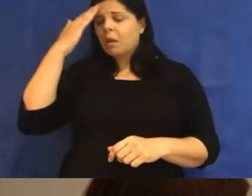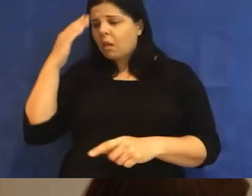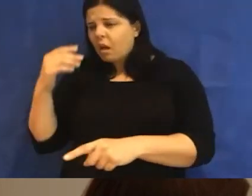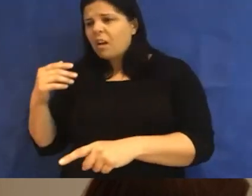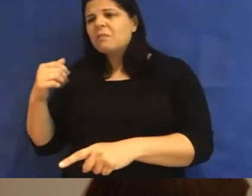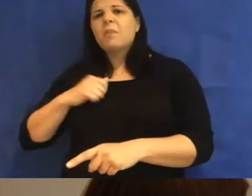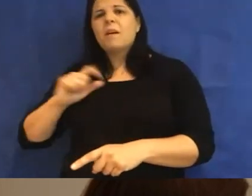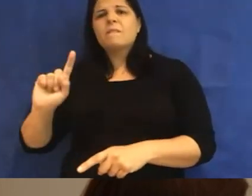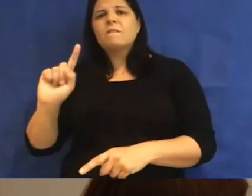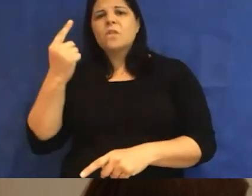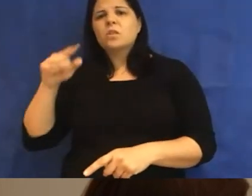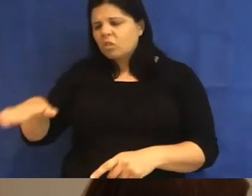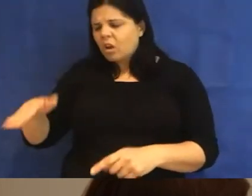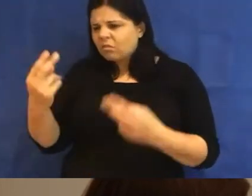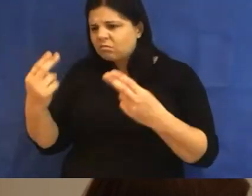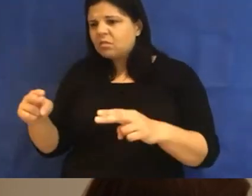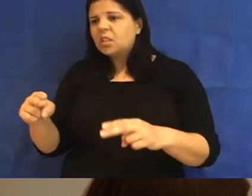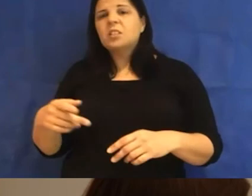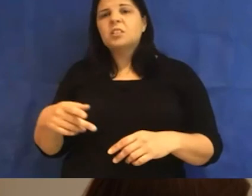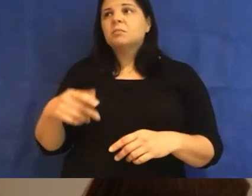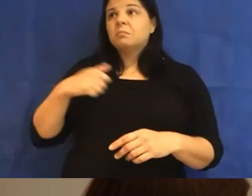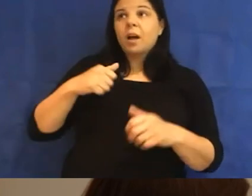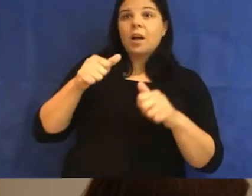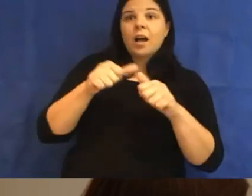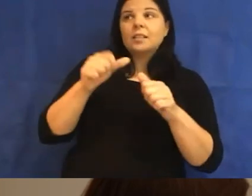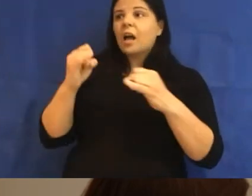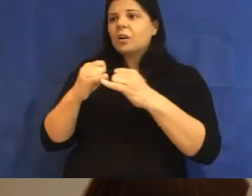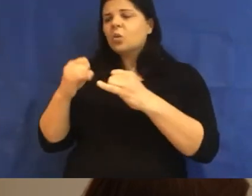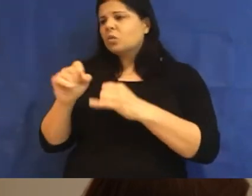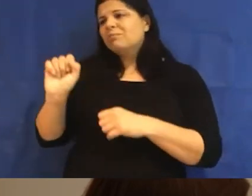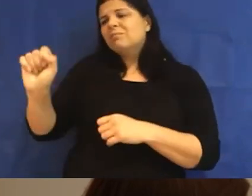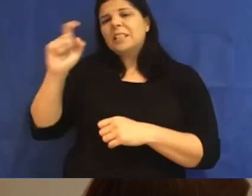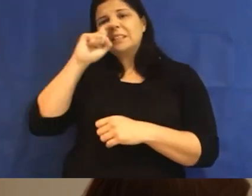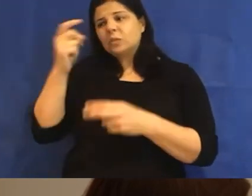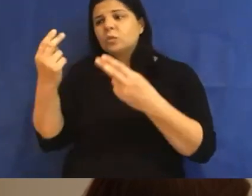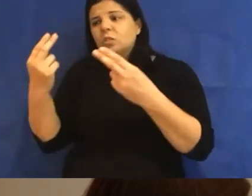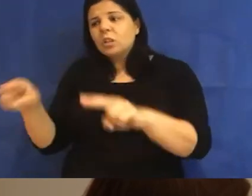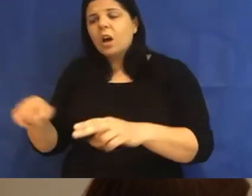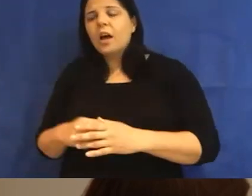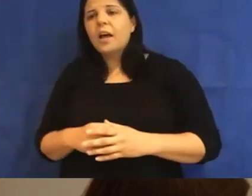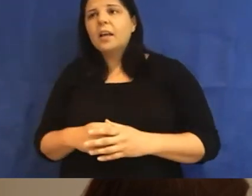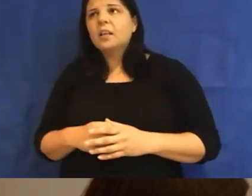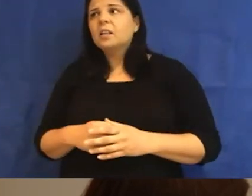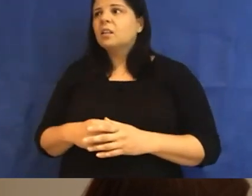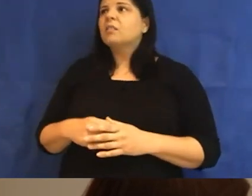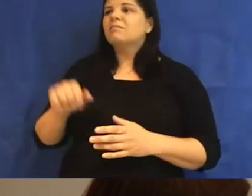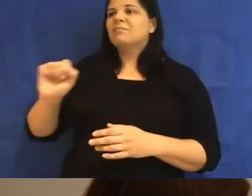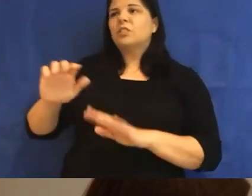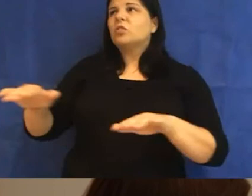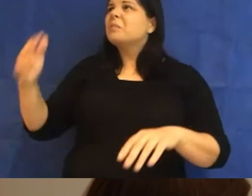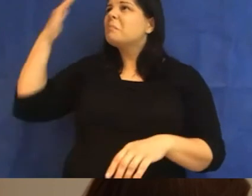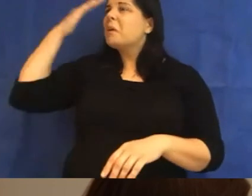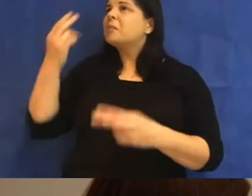siblings, my mother and uncle, are losing their sister and my cousins are losing their mum. It's brutal to behold and shames the thoughts I keep